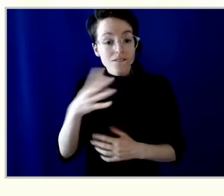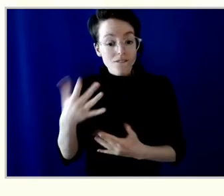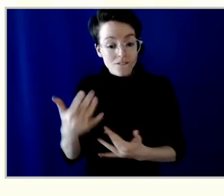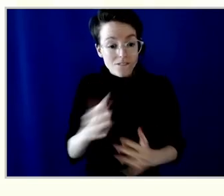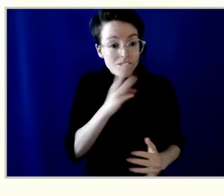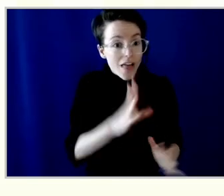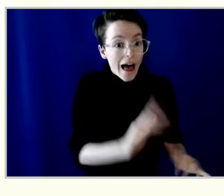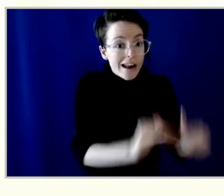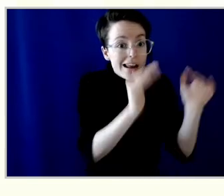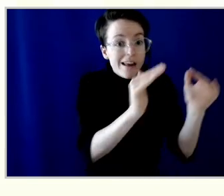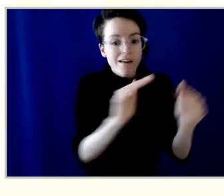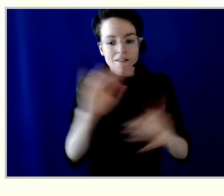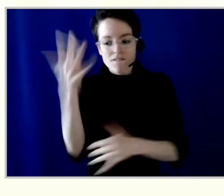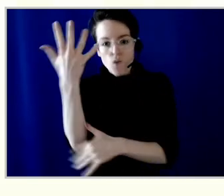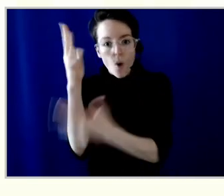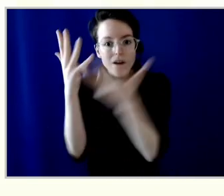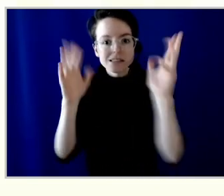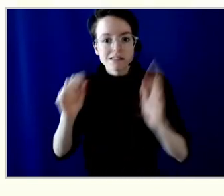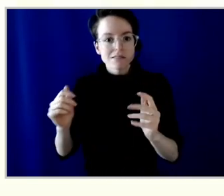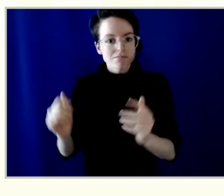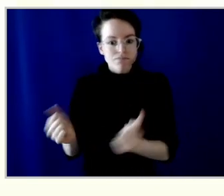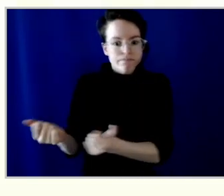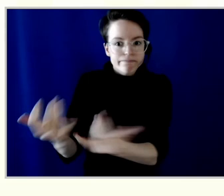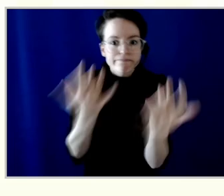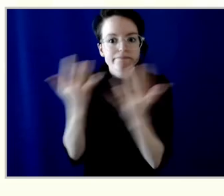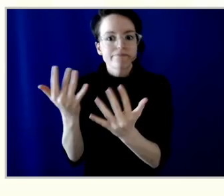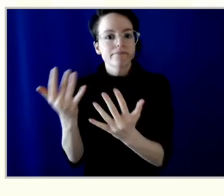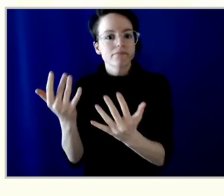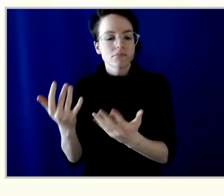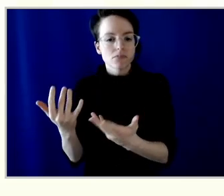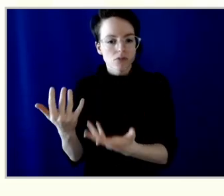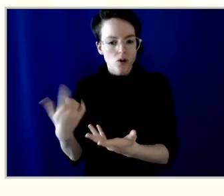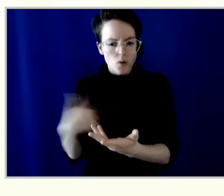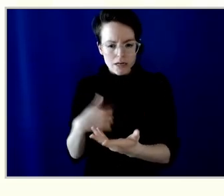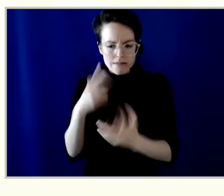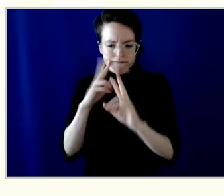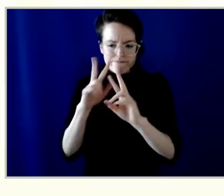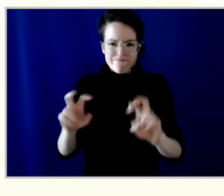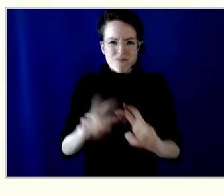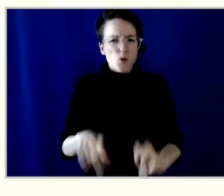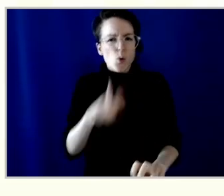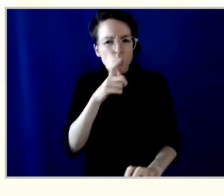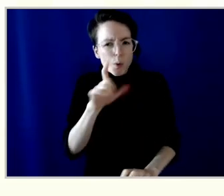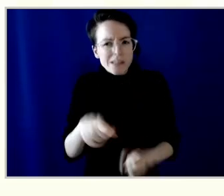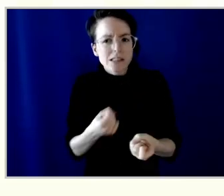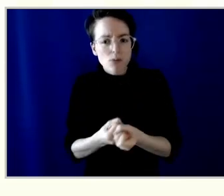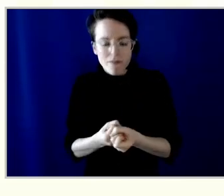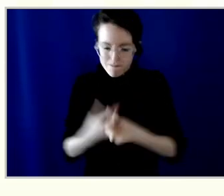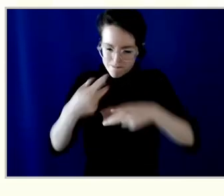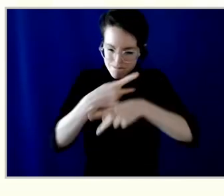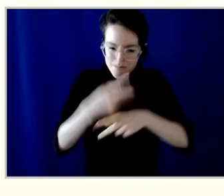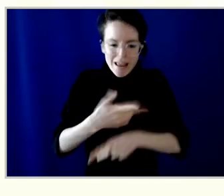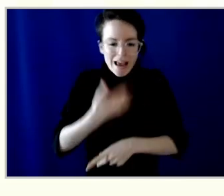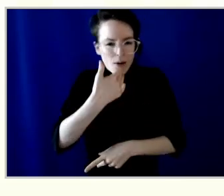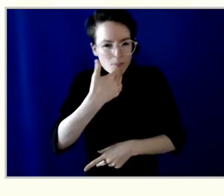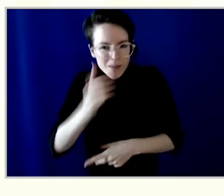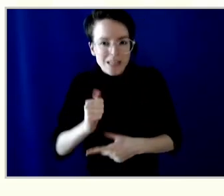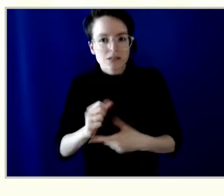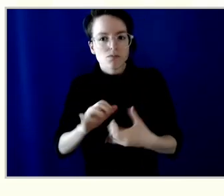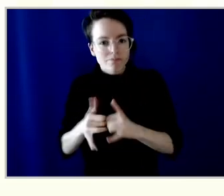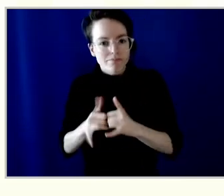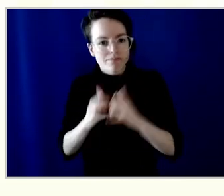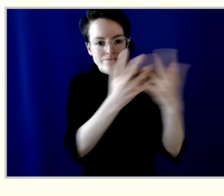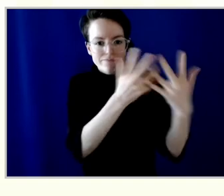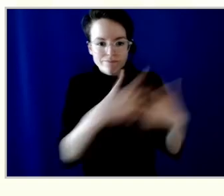were particularly hard hit. And we've been working with governments, settlement agencies and other community partners to address